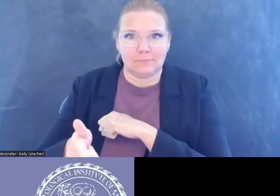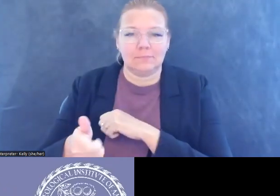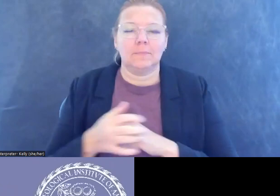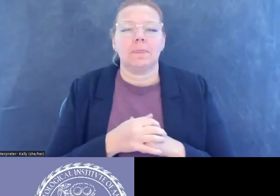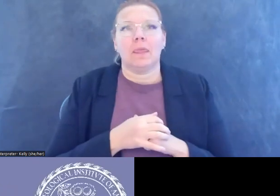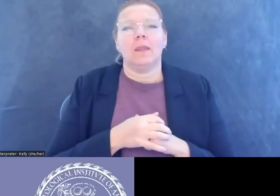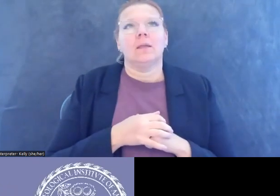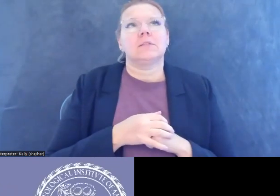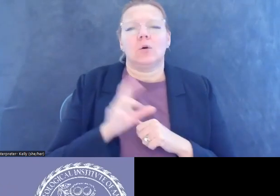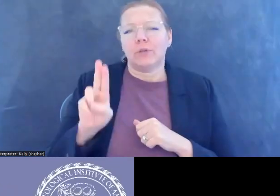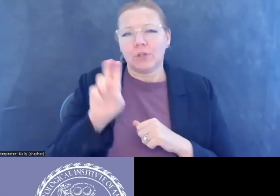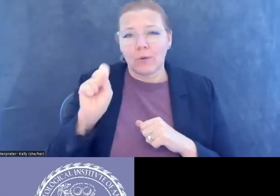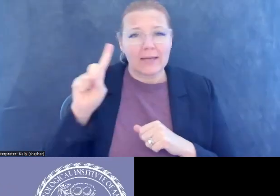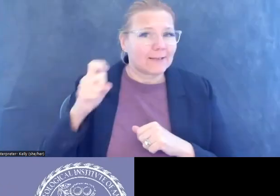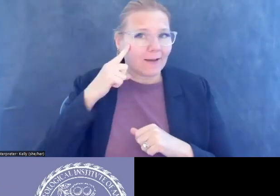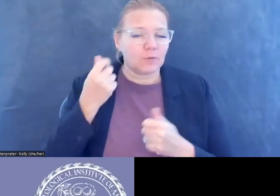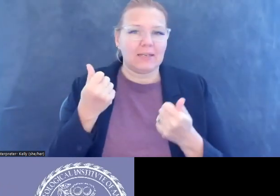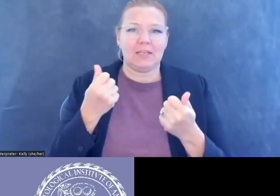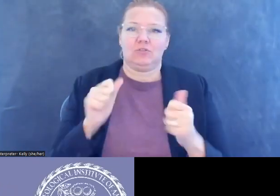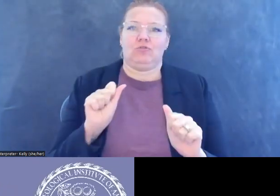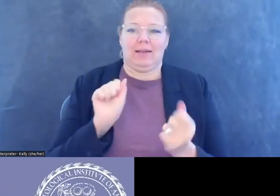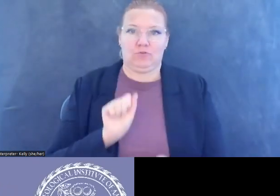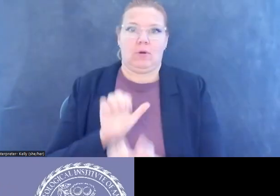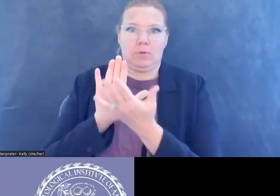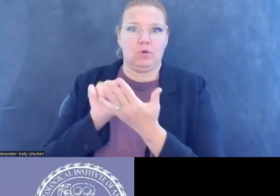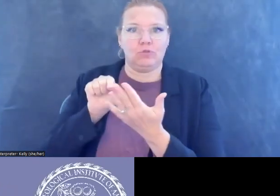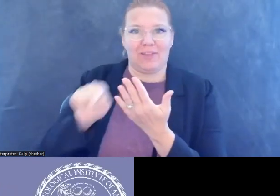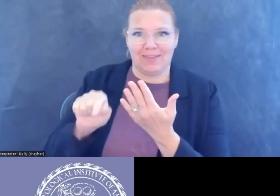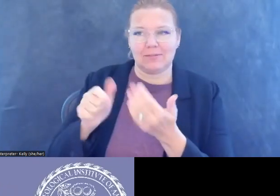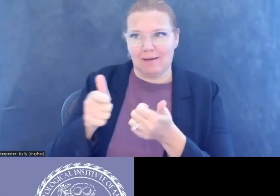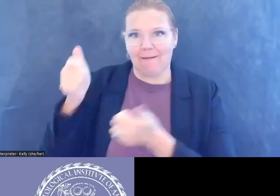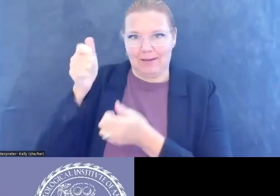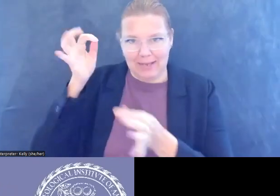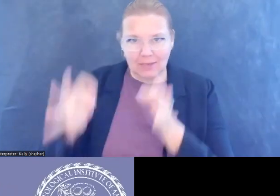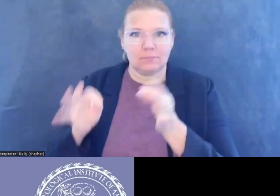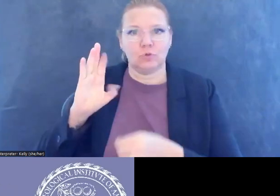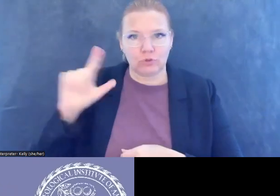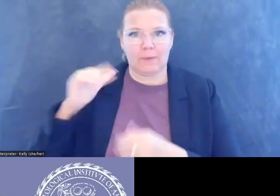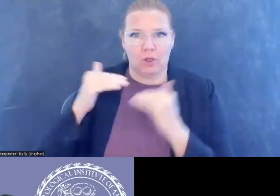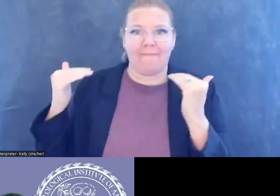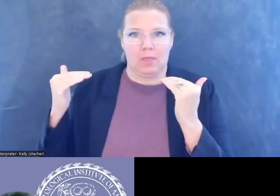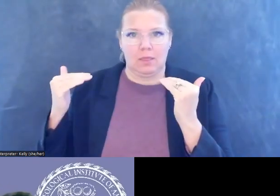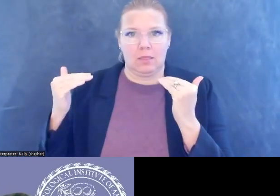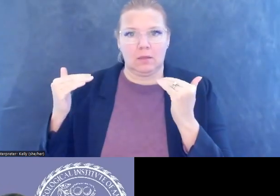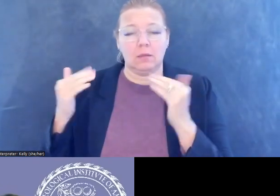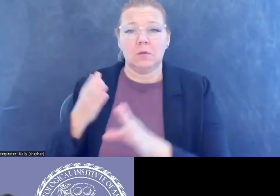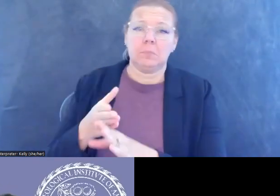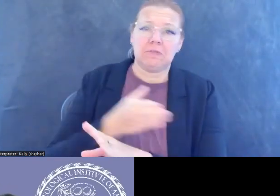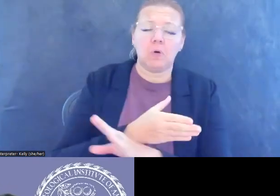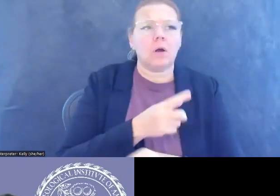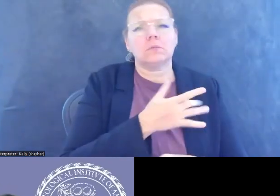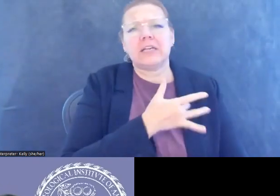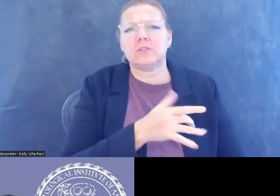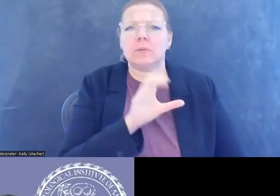is trying to approach this criminally. For years and years, a lot of these were civil forfeiture cases,